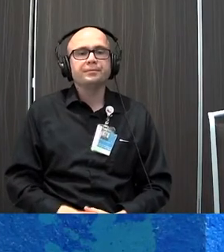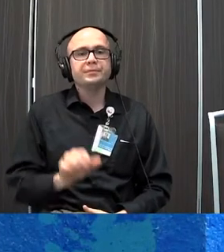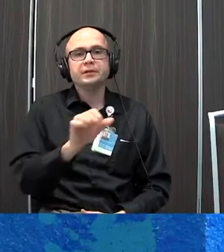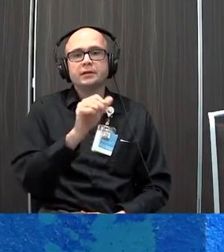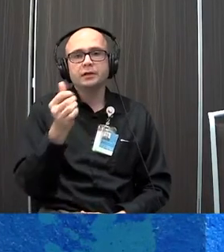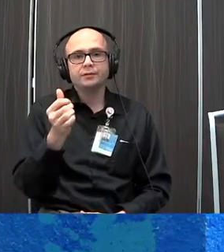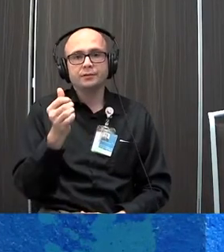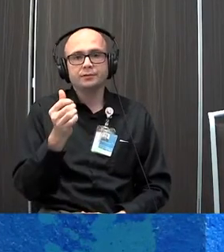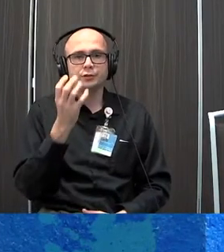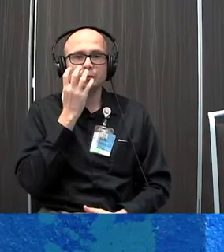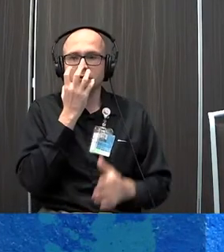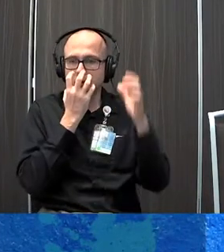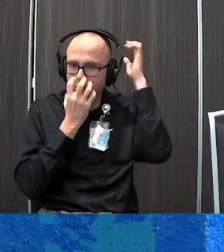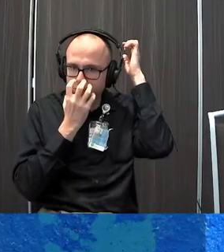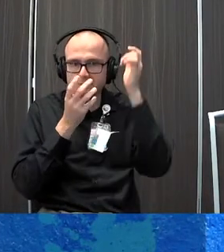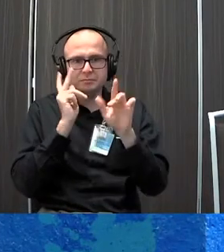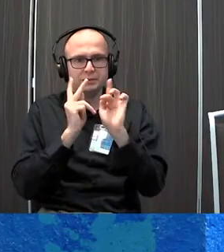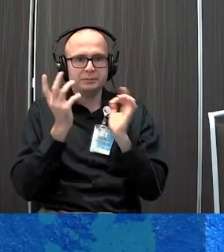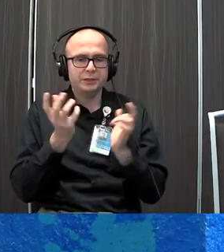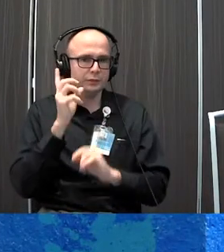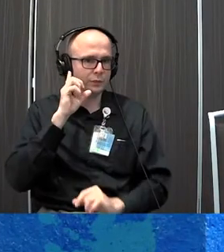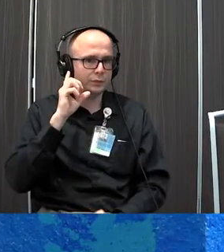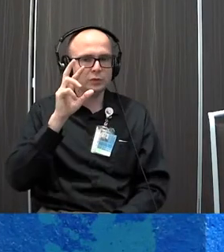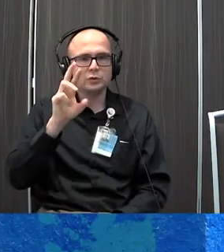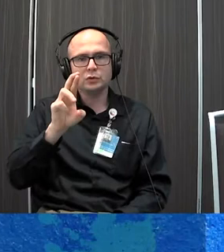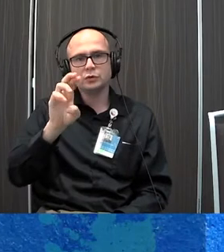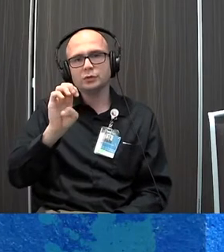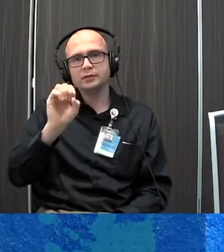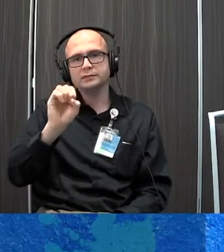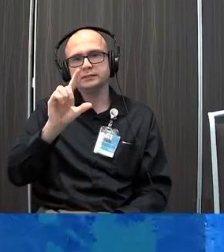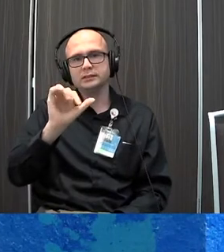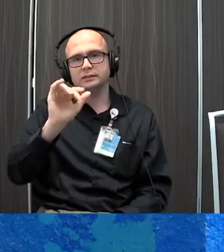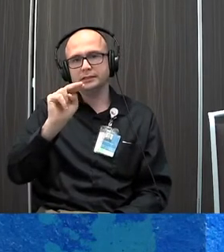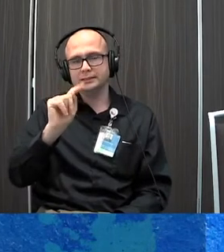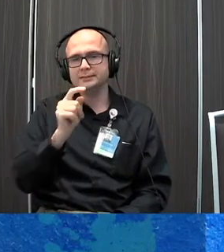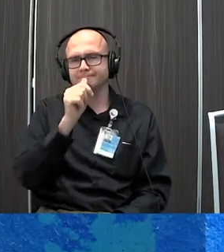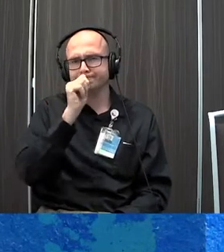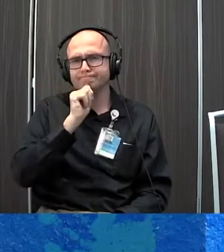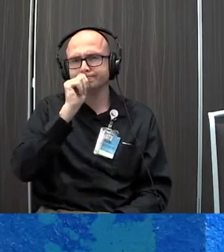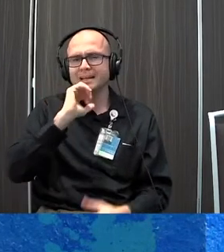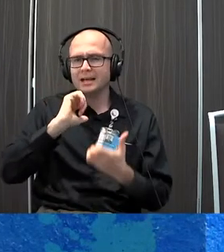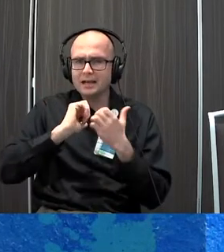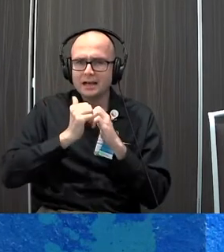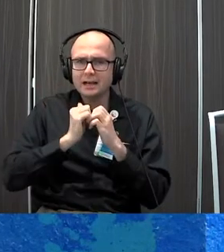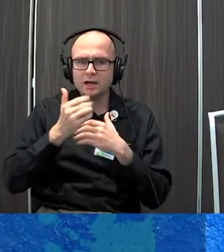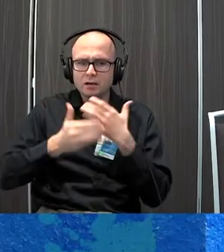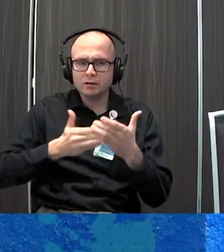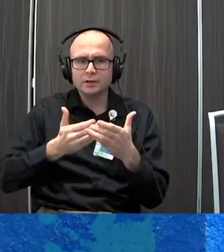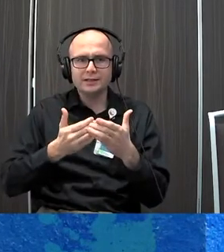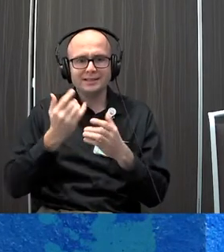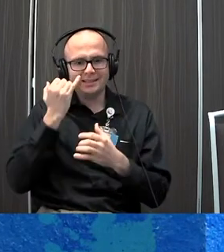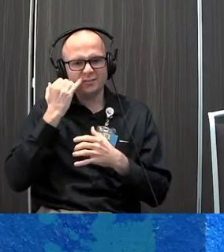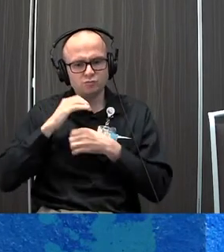we're talking about oxygen mask is resilient. So people hear this word a lot, but how do you become resilient? How do you actually become resilient under significant